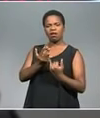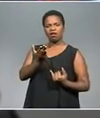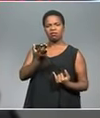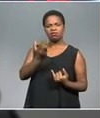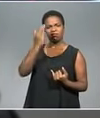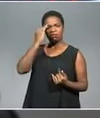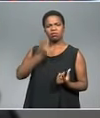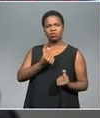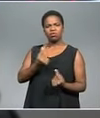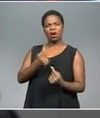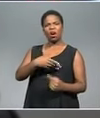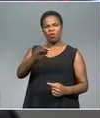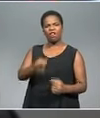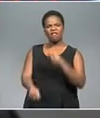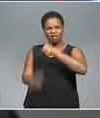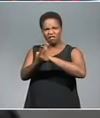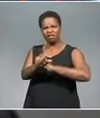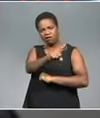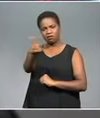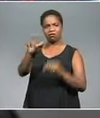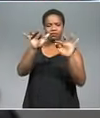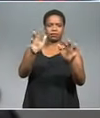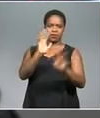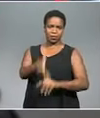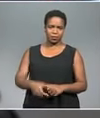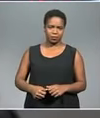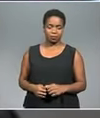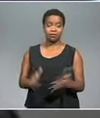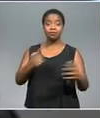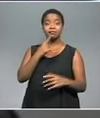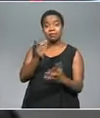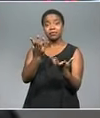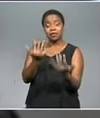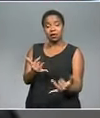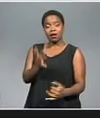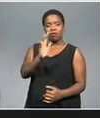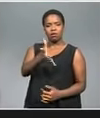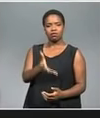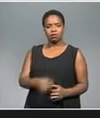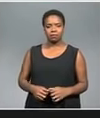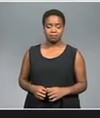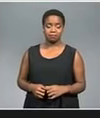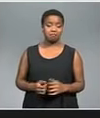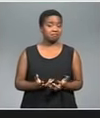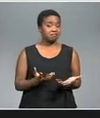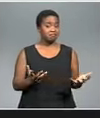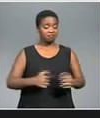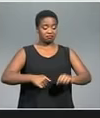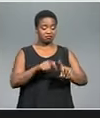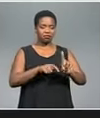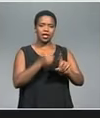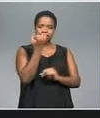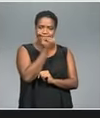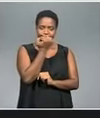commission. And I will f*** each of those c***ers out there. I'm telling you now, I will. I will. Agritzi's apologized